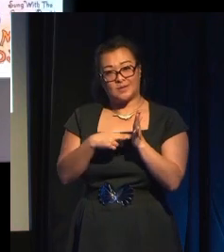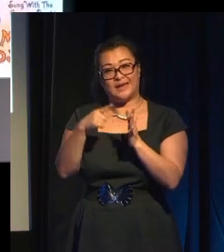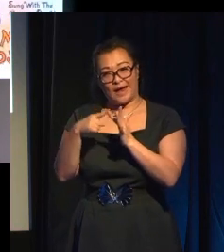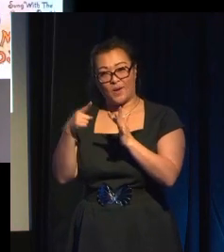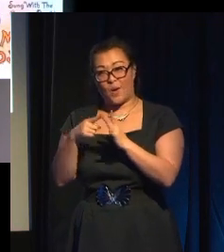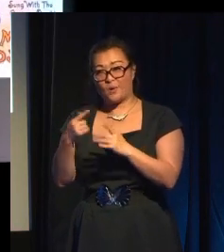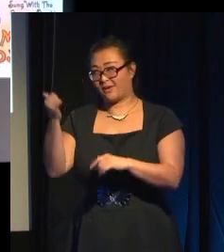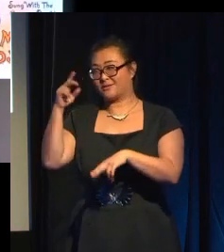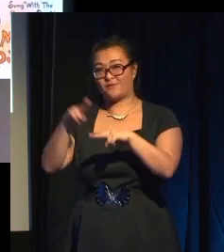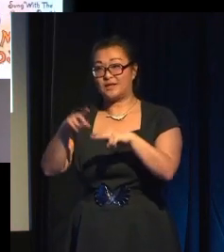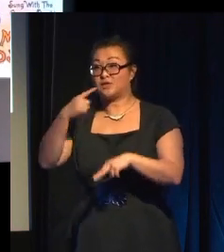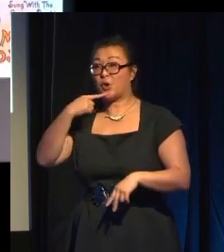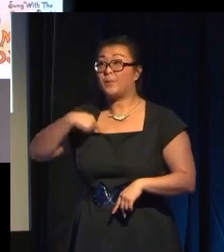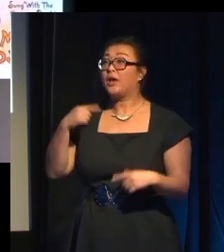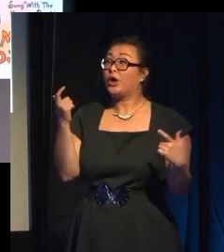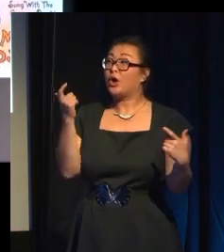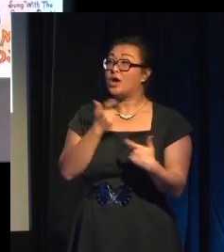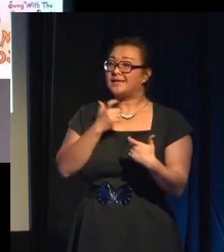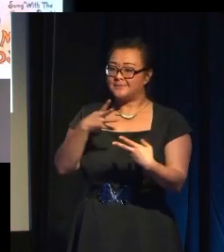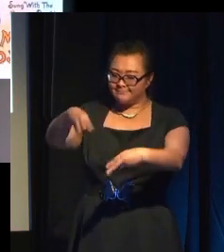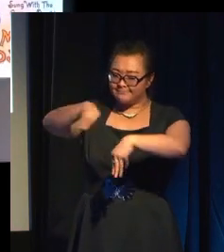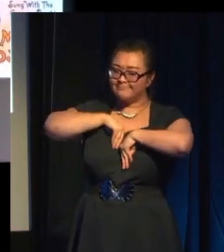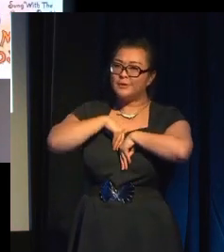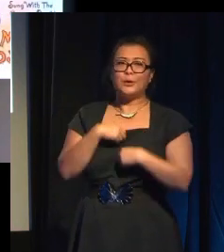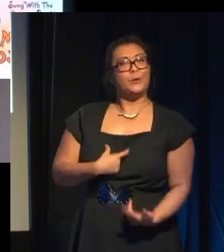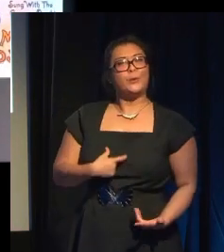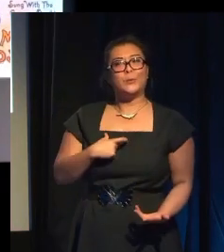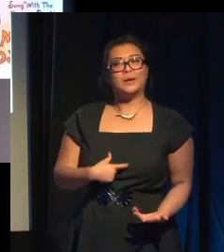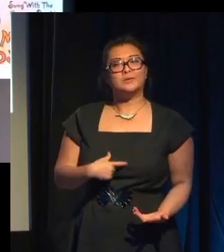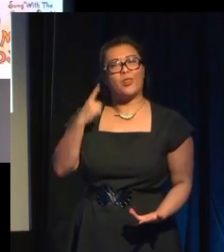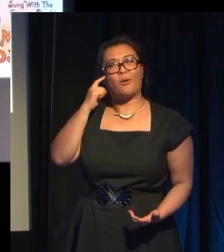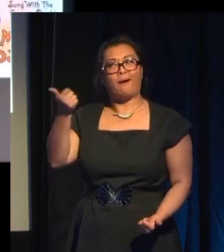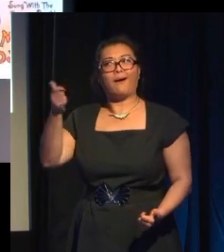intrinsically human and I thought that was very good, so I added it to the slide.